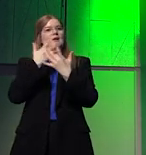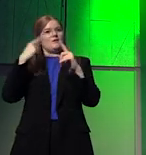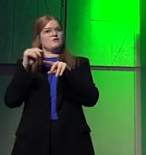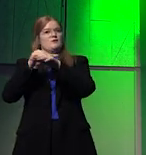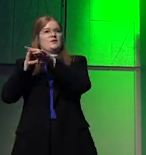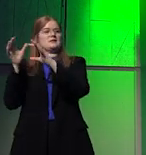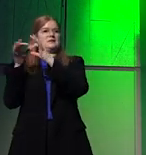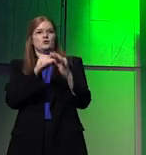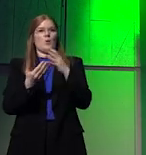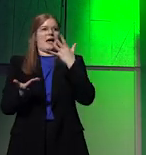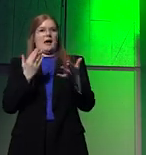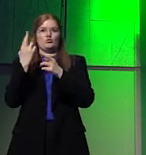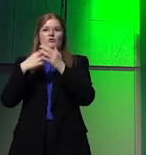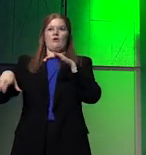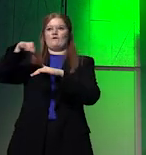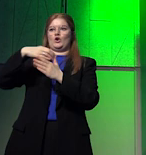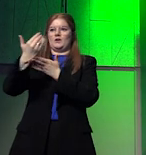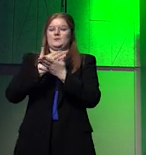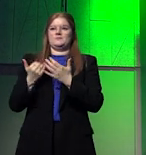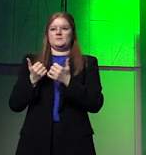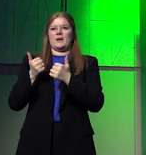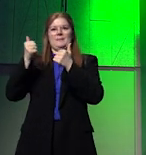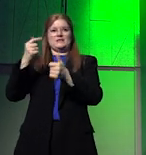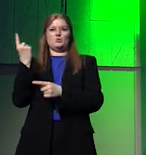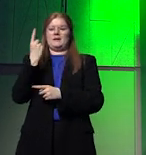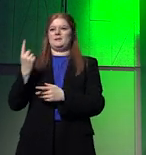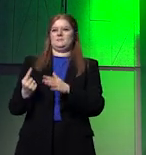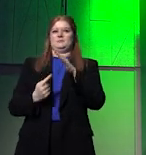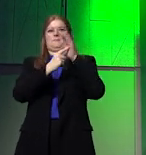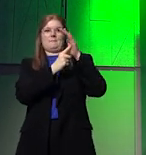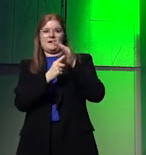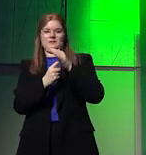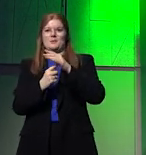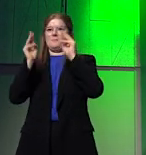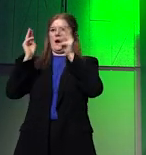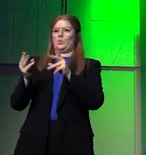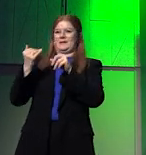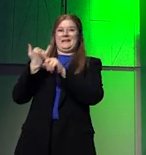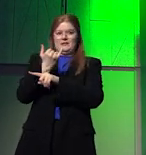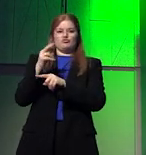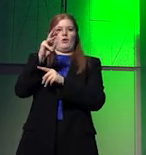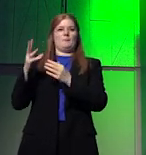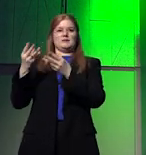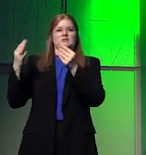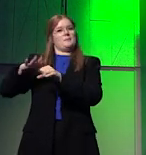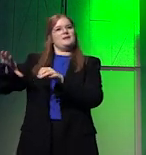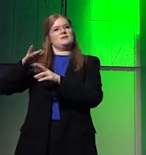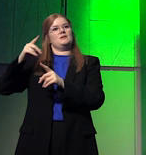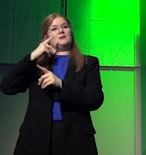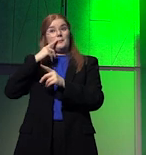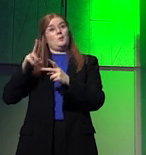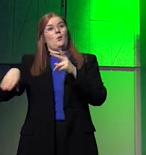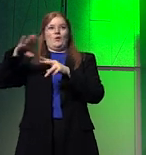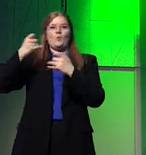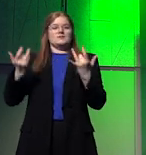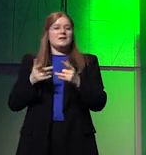implications related to how to recover the Soviet capacity to be a prime actor within the critical raw material space. But more than that,